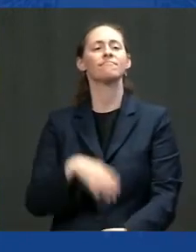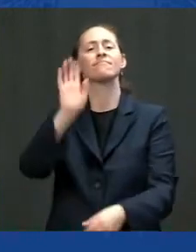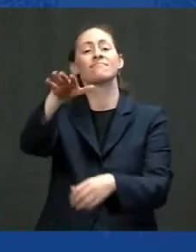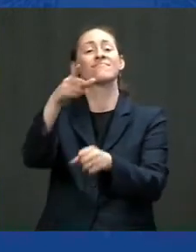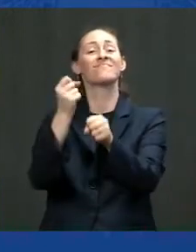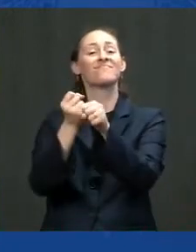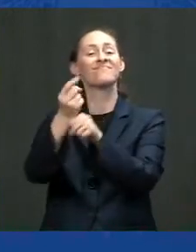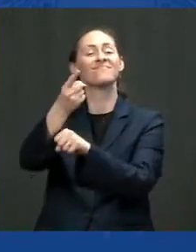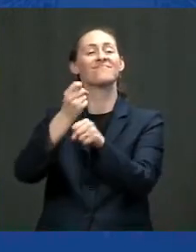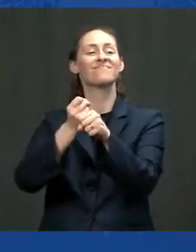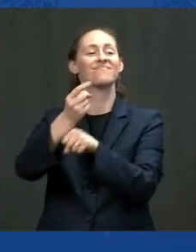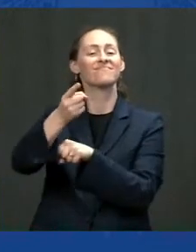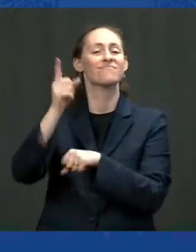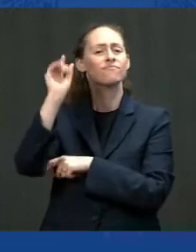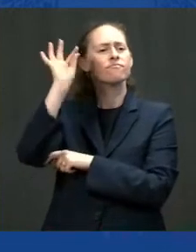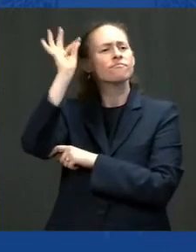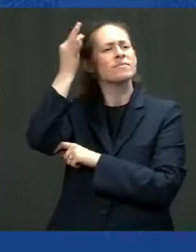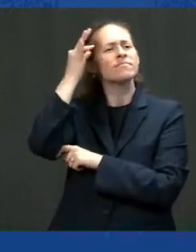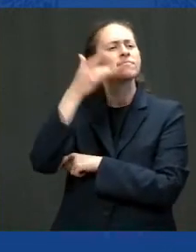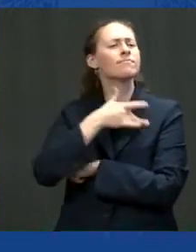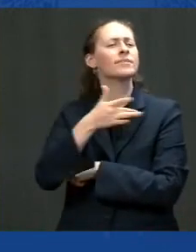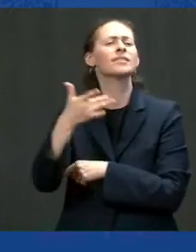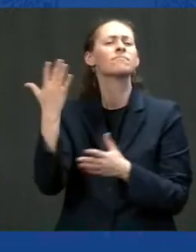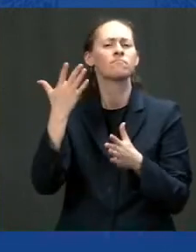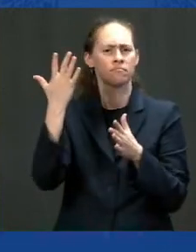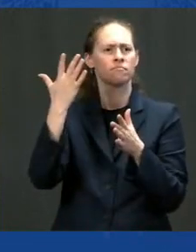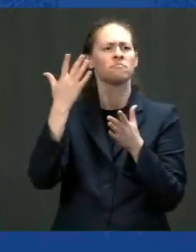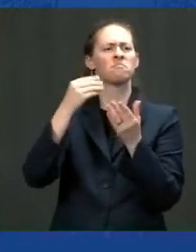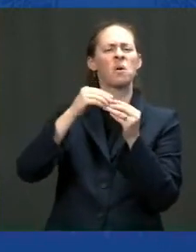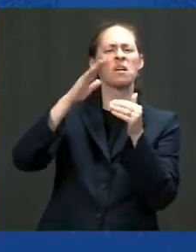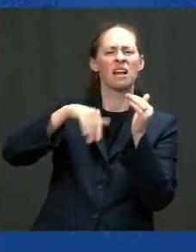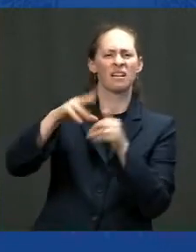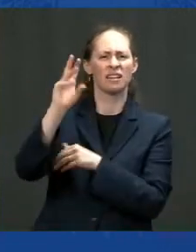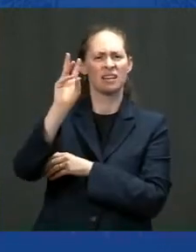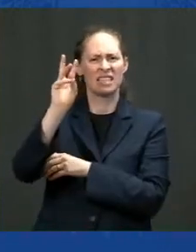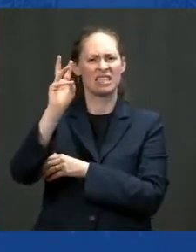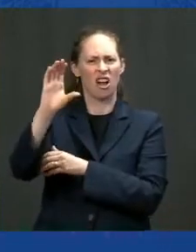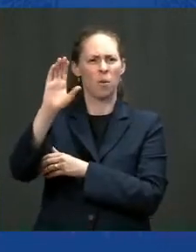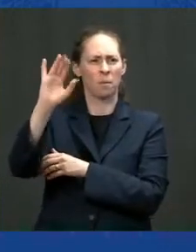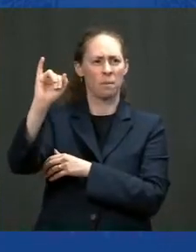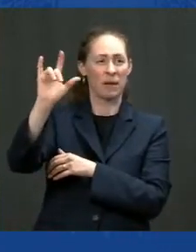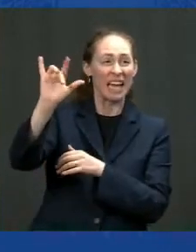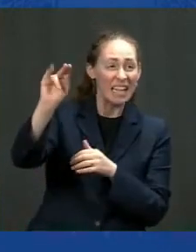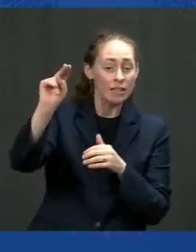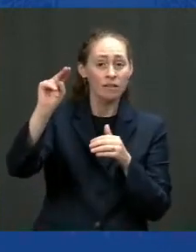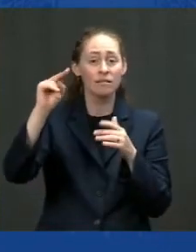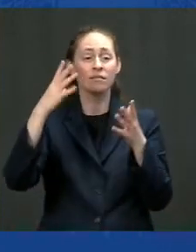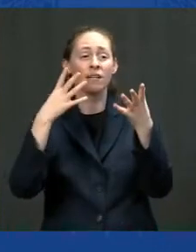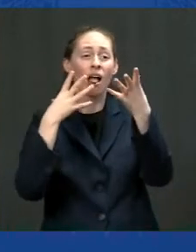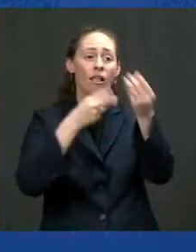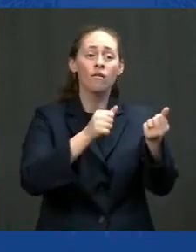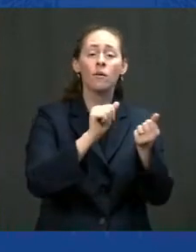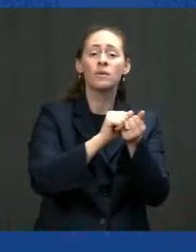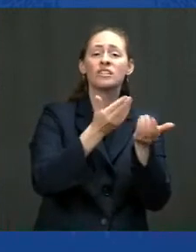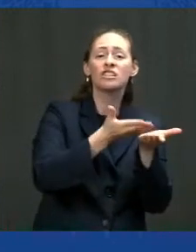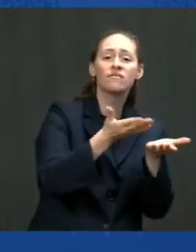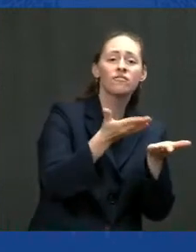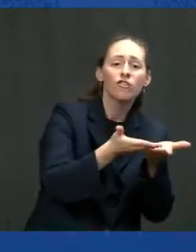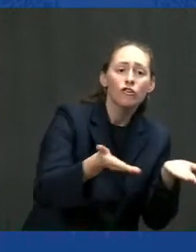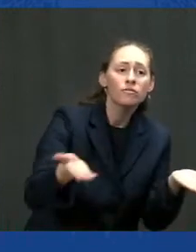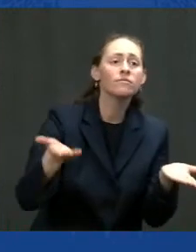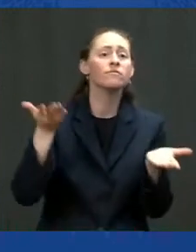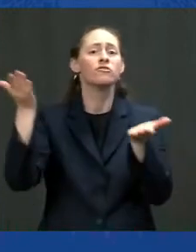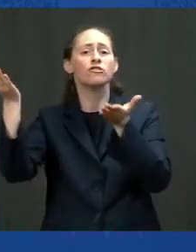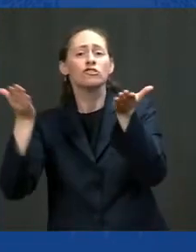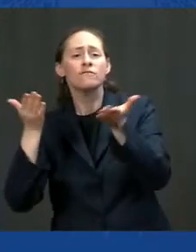$600 billion in goods and services. The Congress passes laws for purchasing things,